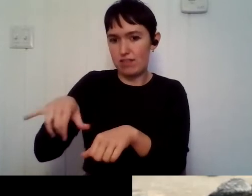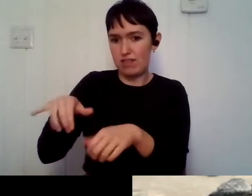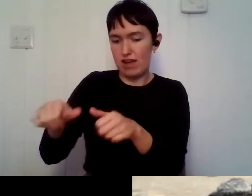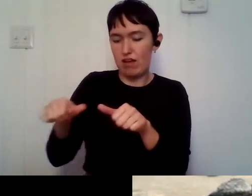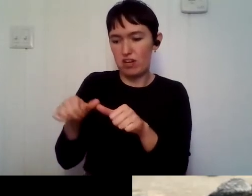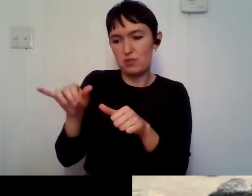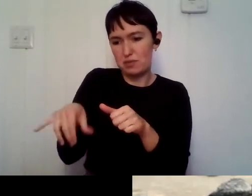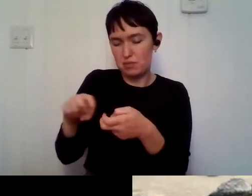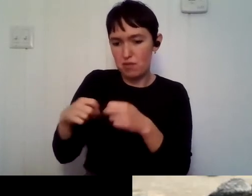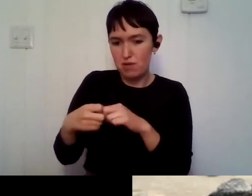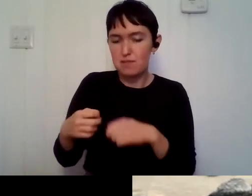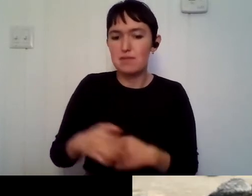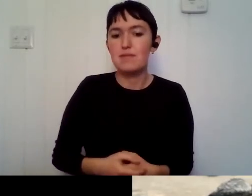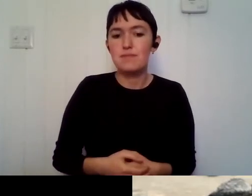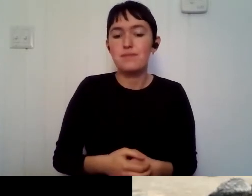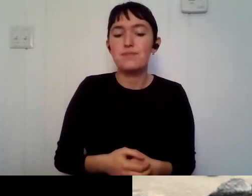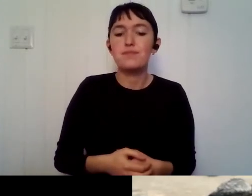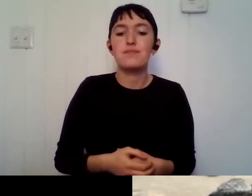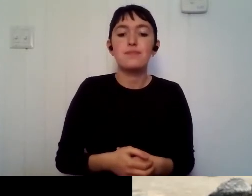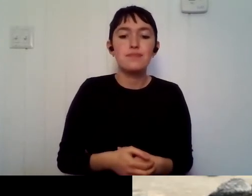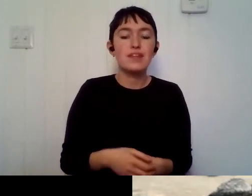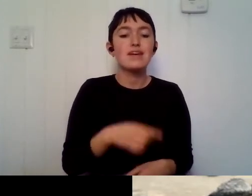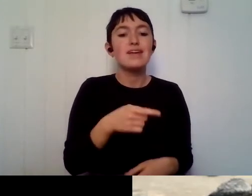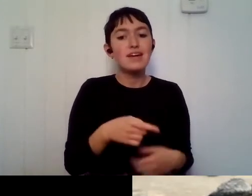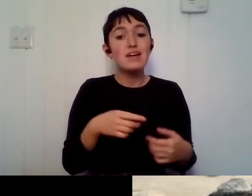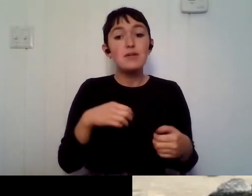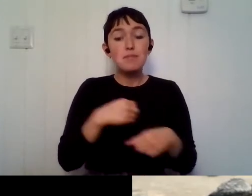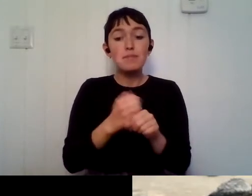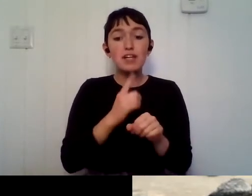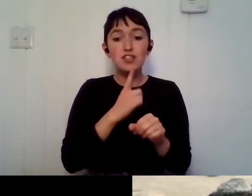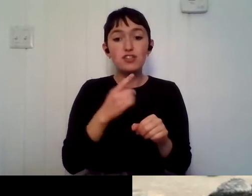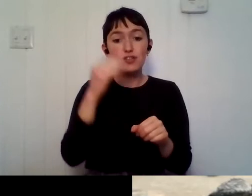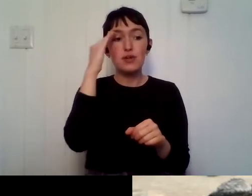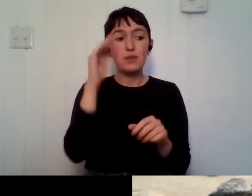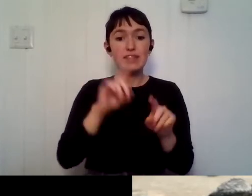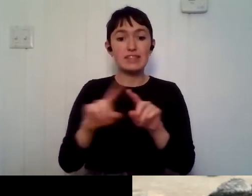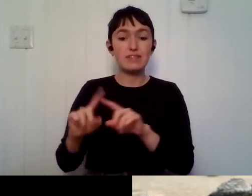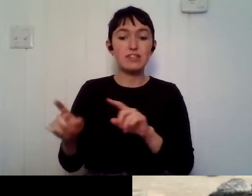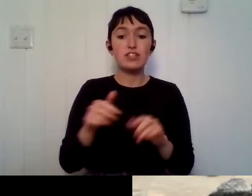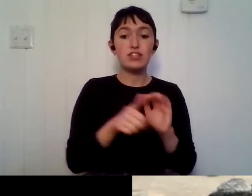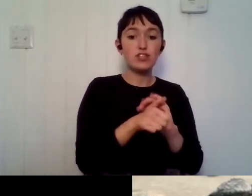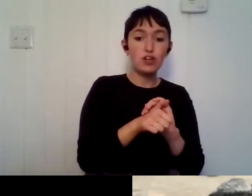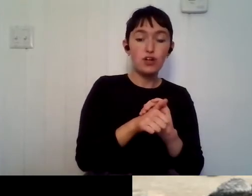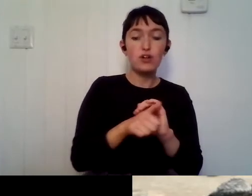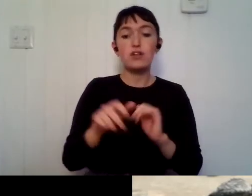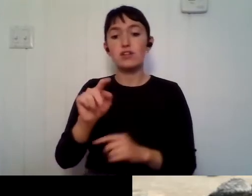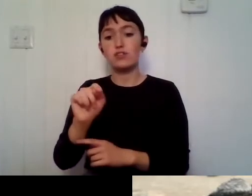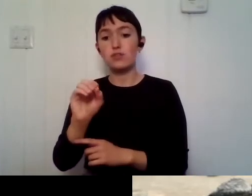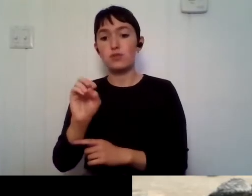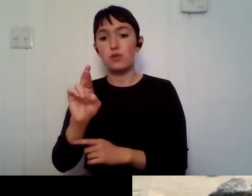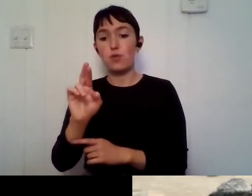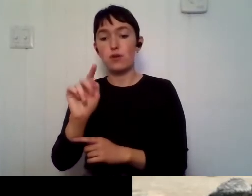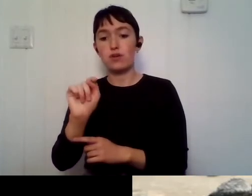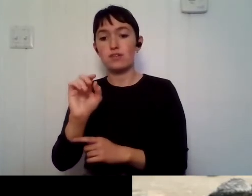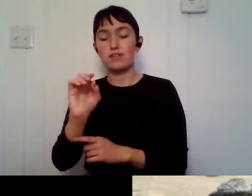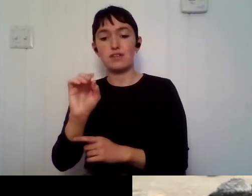make sure that, you know, it's a turtle and not a tortoise. Um, so turtles have more of a streamlined bat and they thought don't, um,